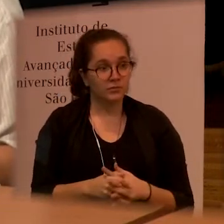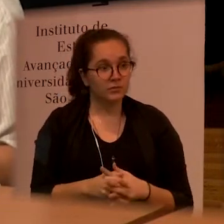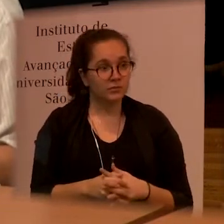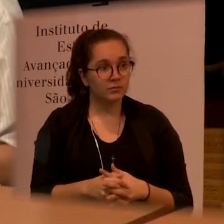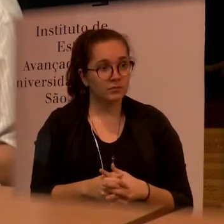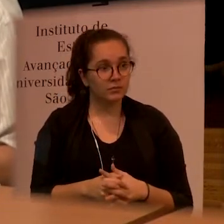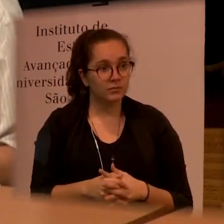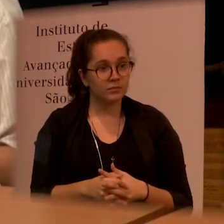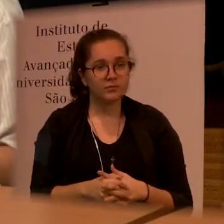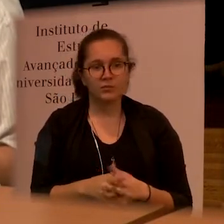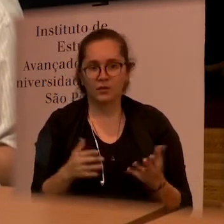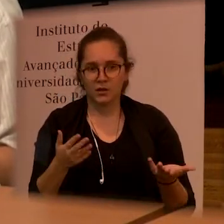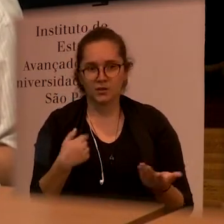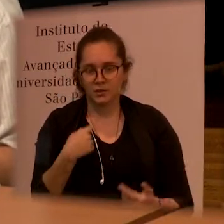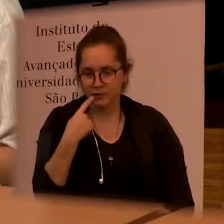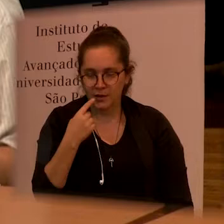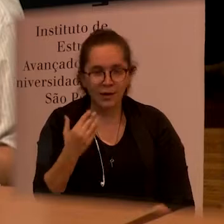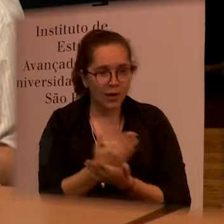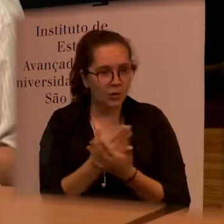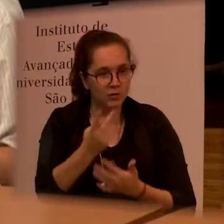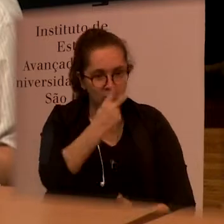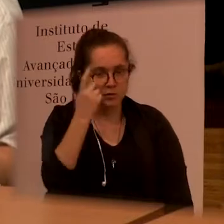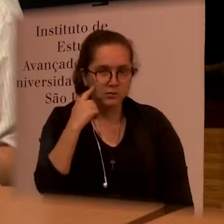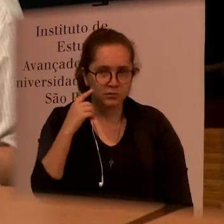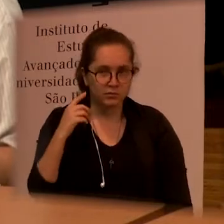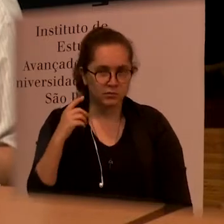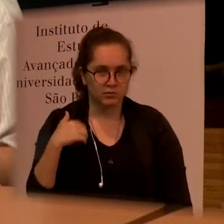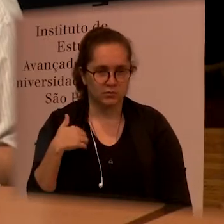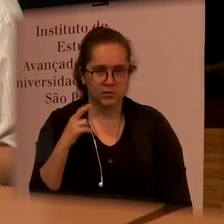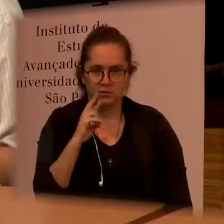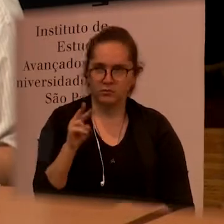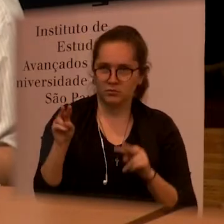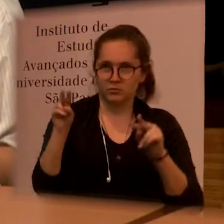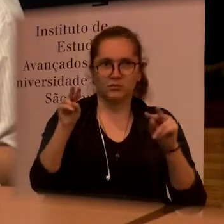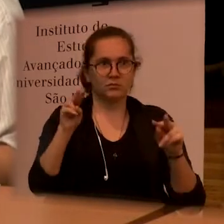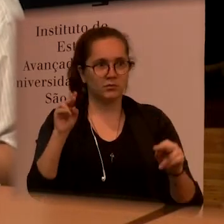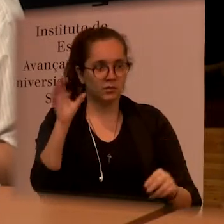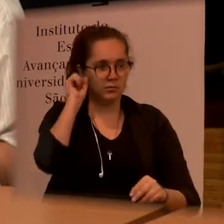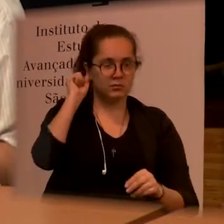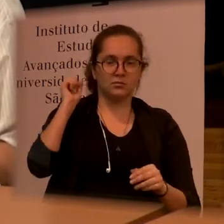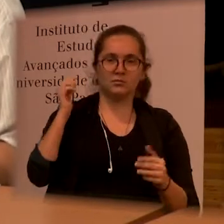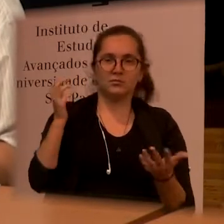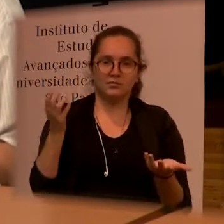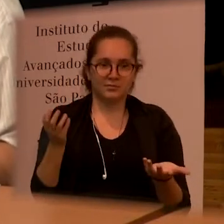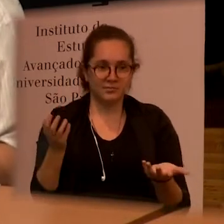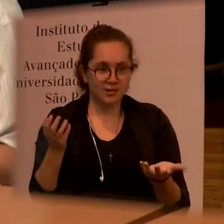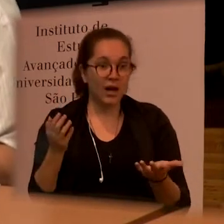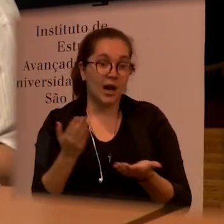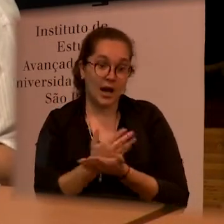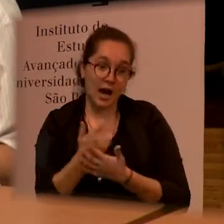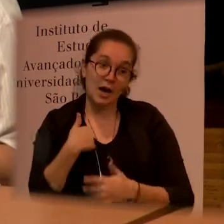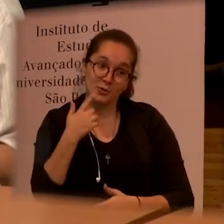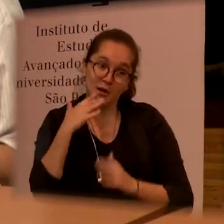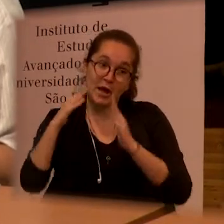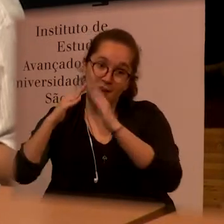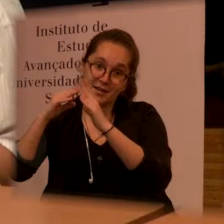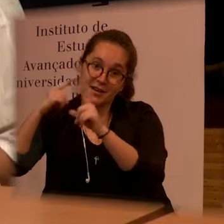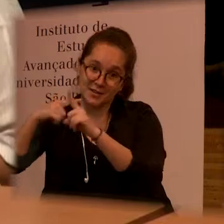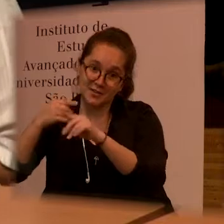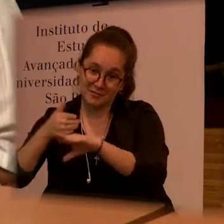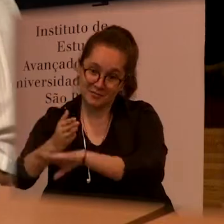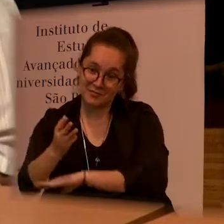if the person has no notion as he starts listening to voices maybe he should look at church